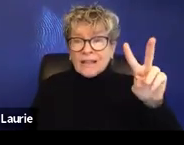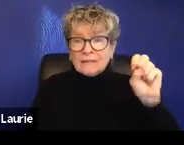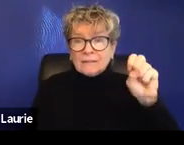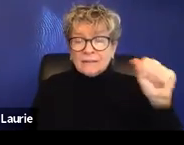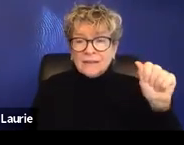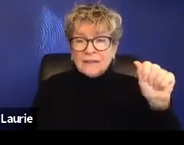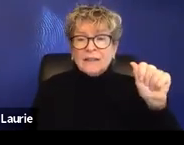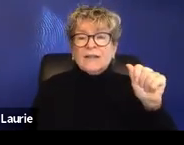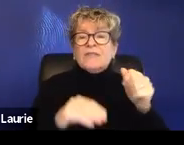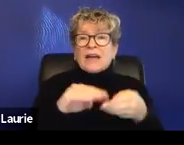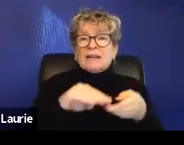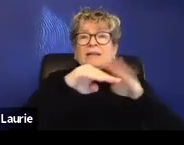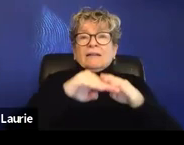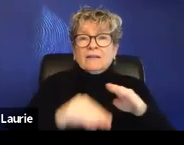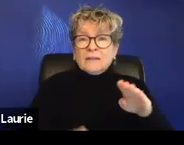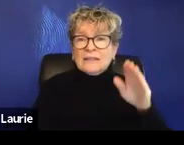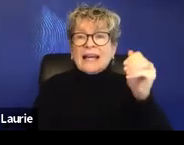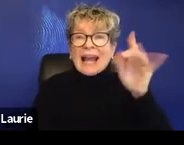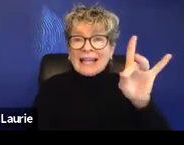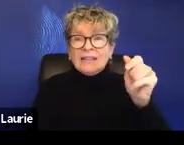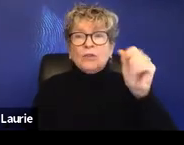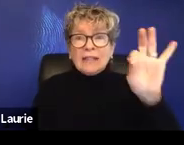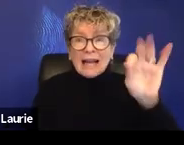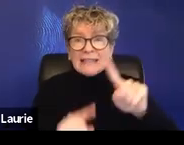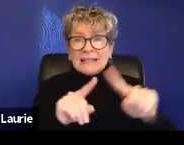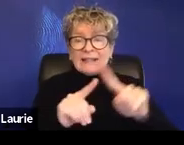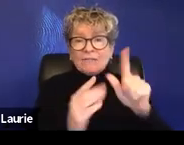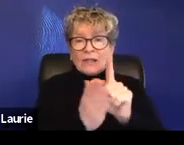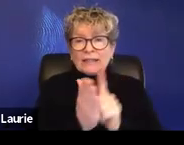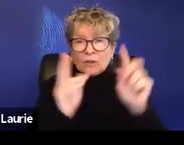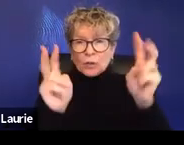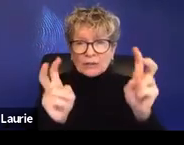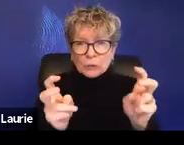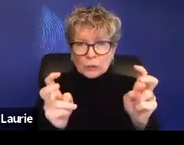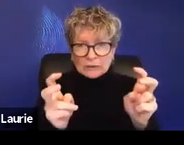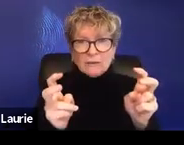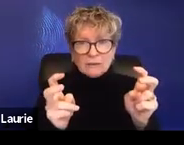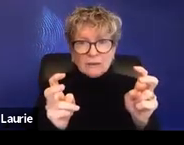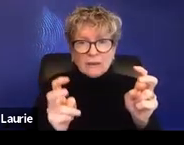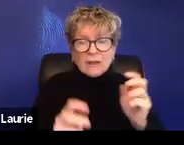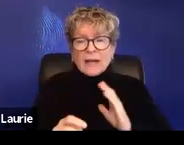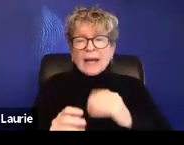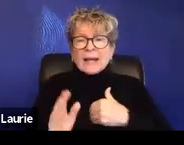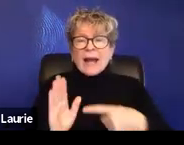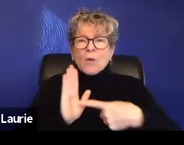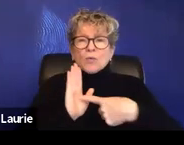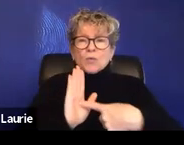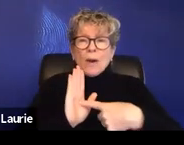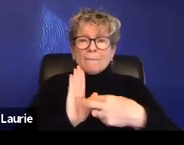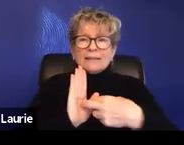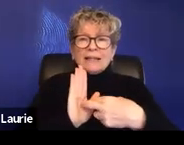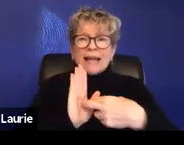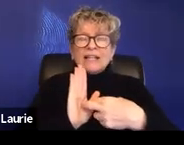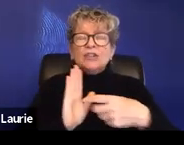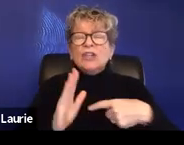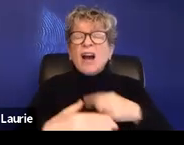to 18 to 19 legal issues. Um, and in our representation on average, for example,